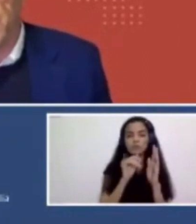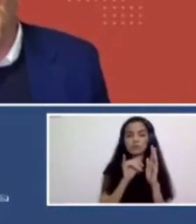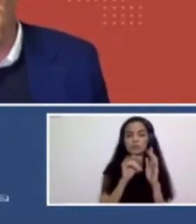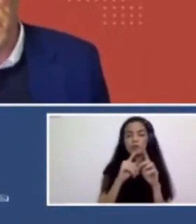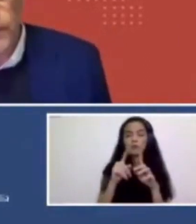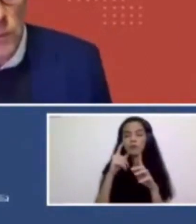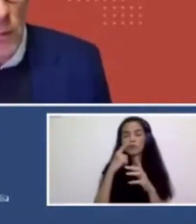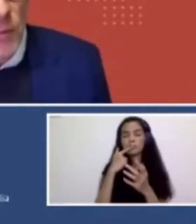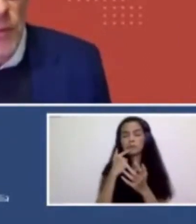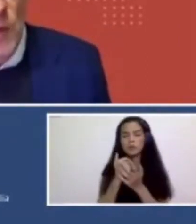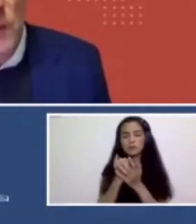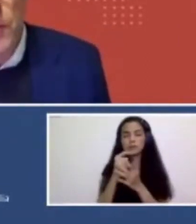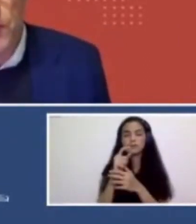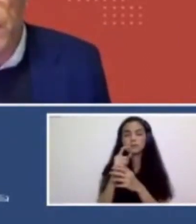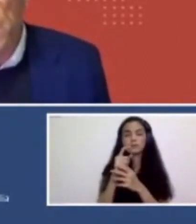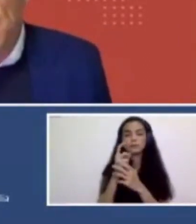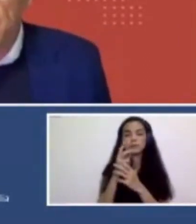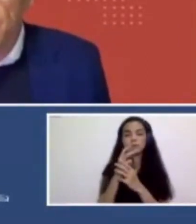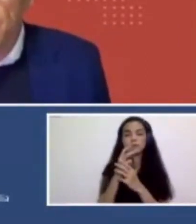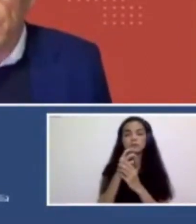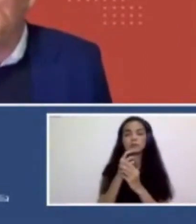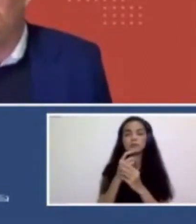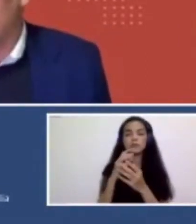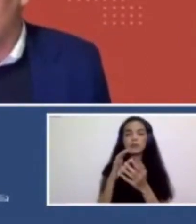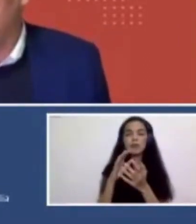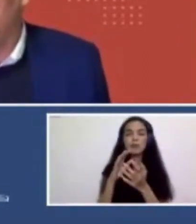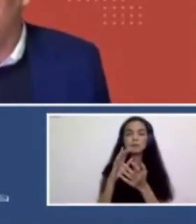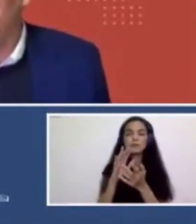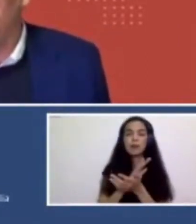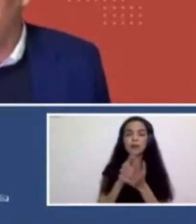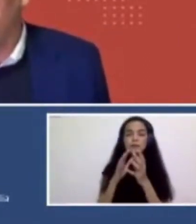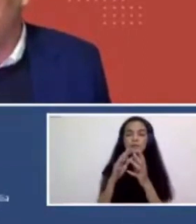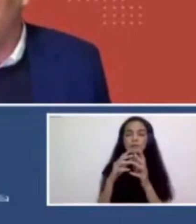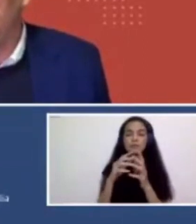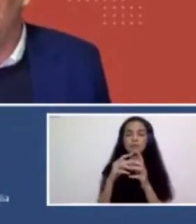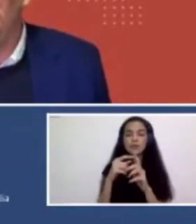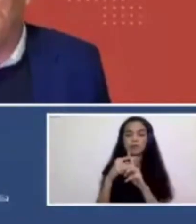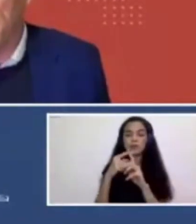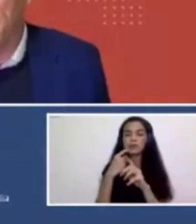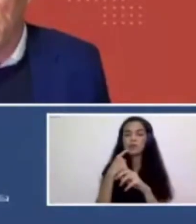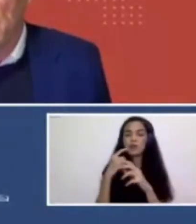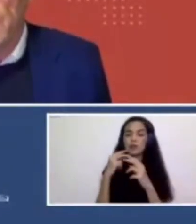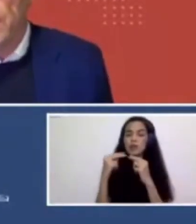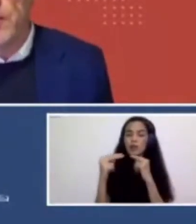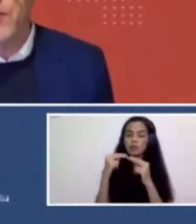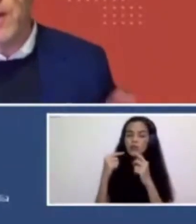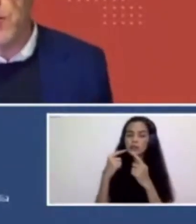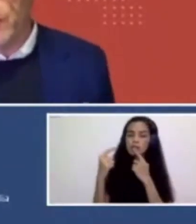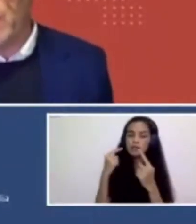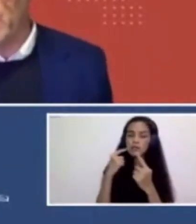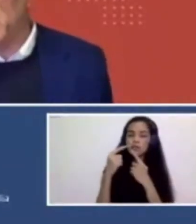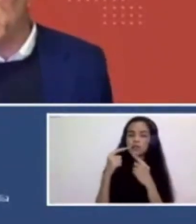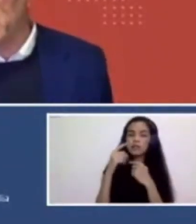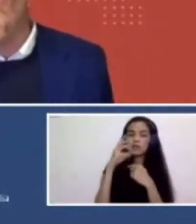nonetheless. It has provided opportunities. So it doesn't really answer your question about, you know, negotiating when you're, when you get it. I mean,